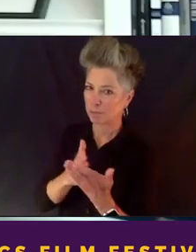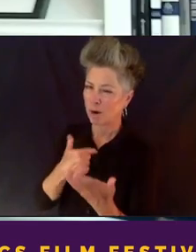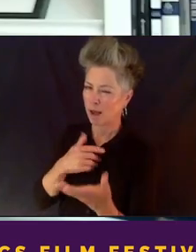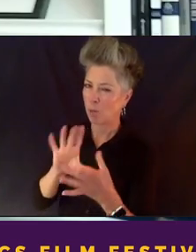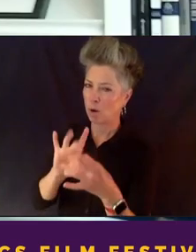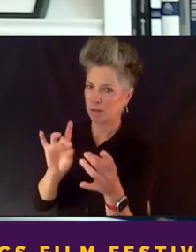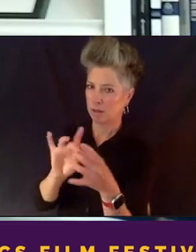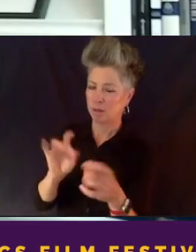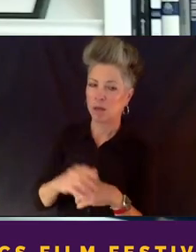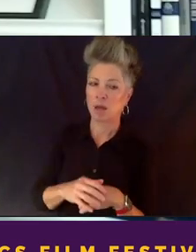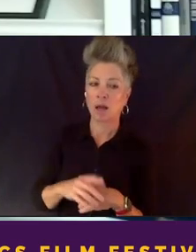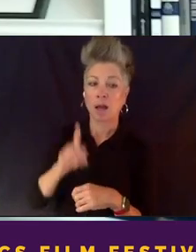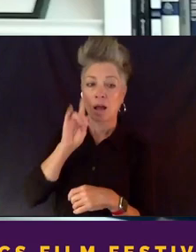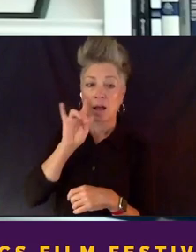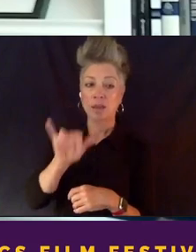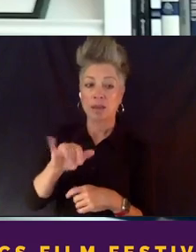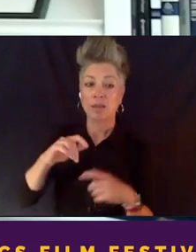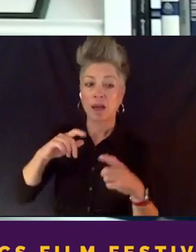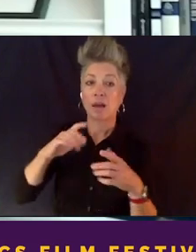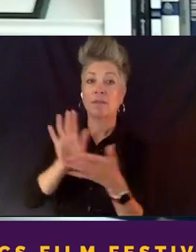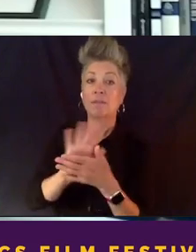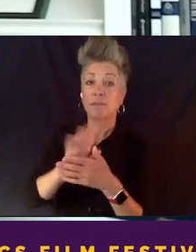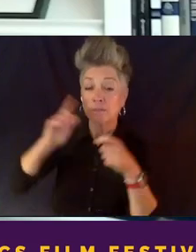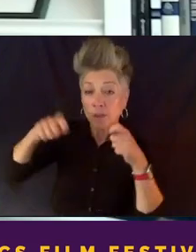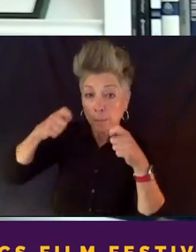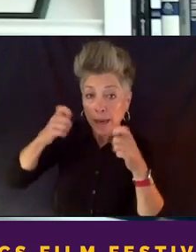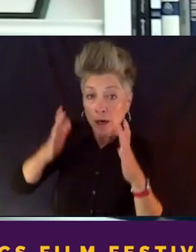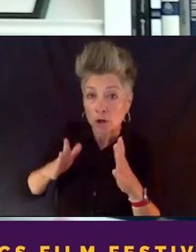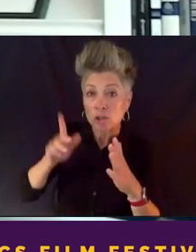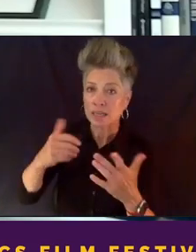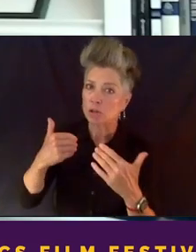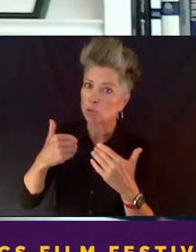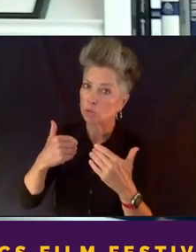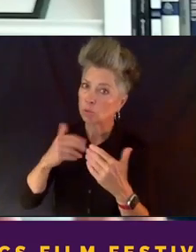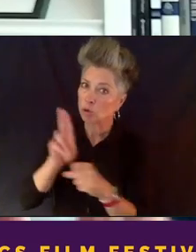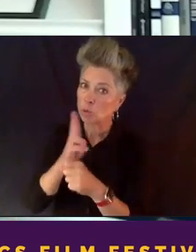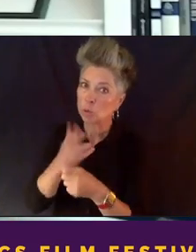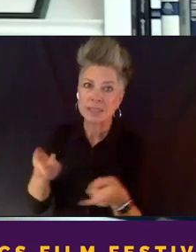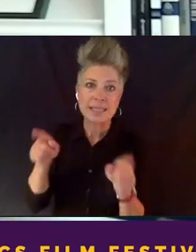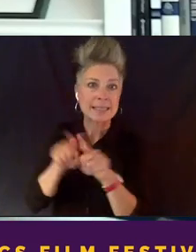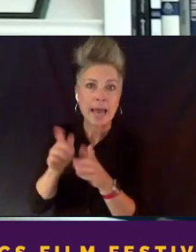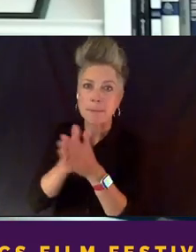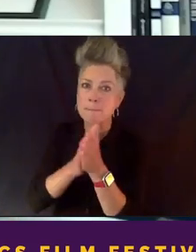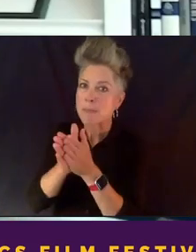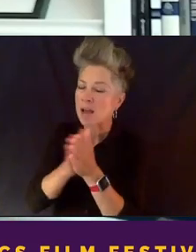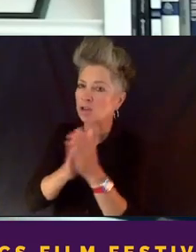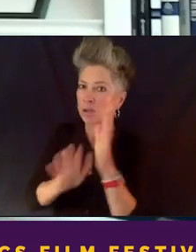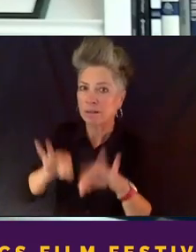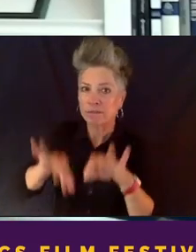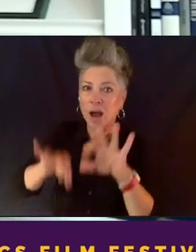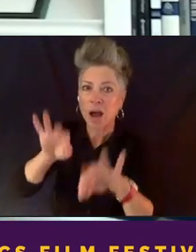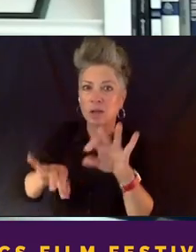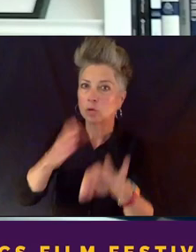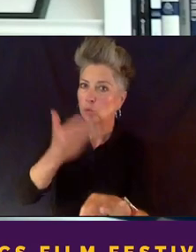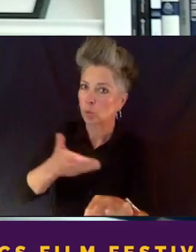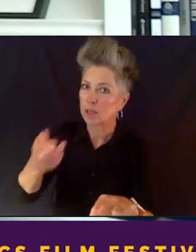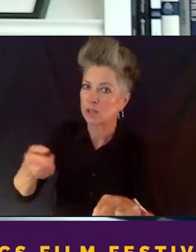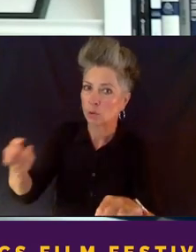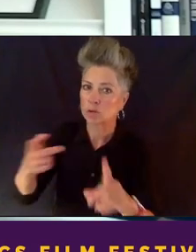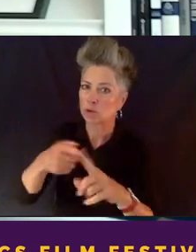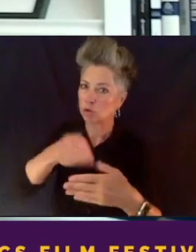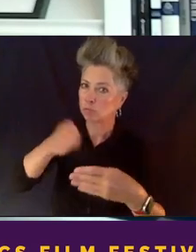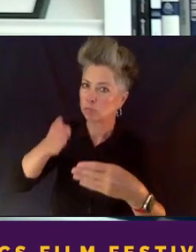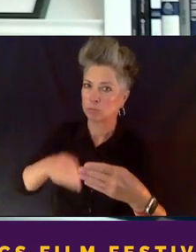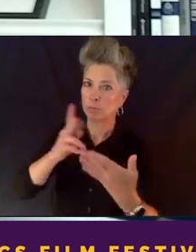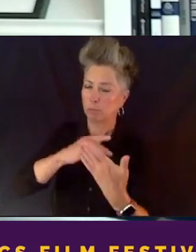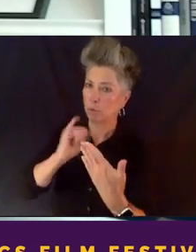I think that, that filmmakers need to apply the same passion to finding resources to help them get their projects done that they, that you